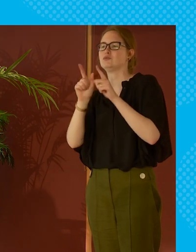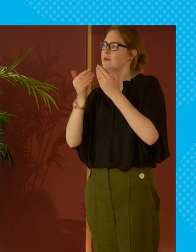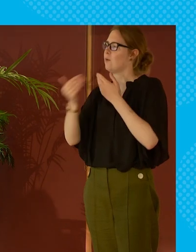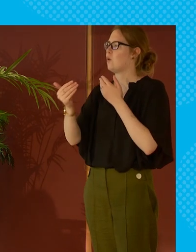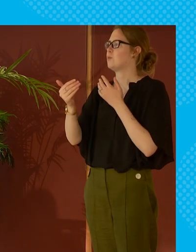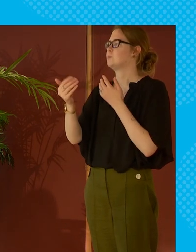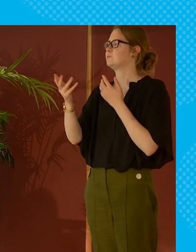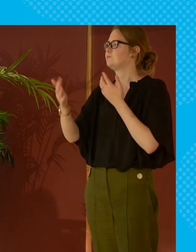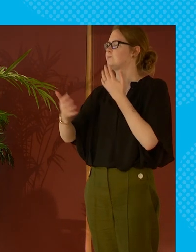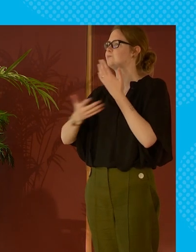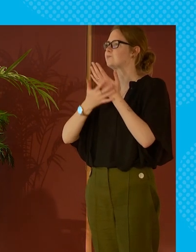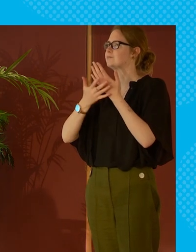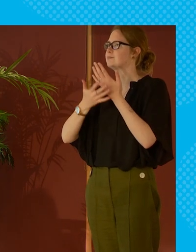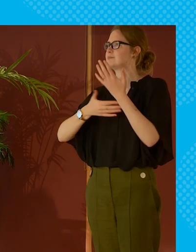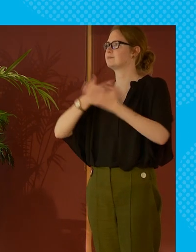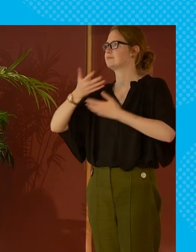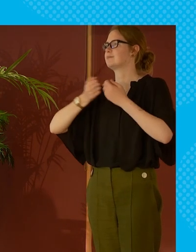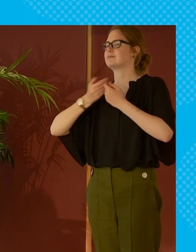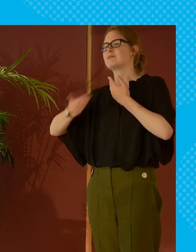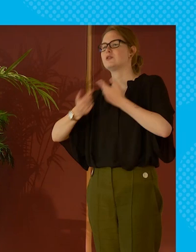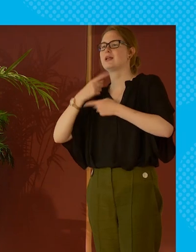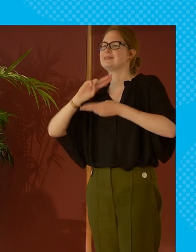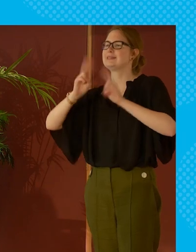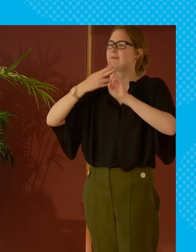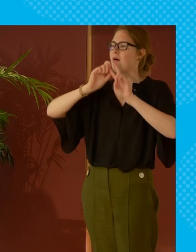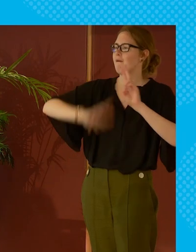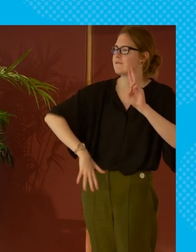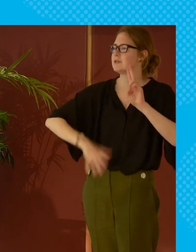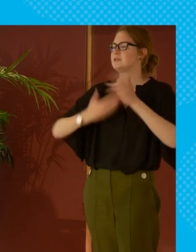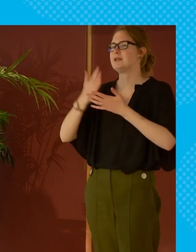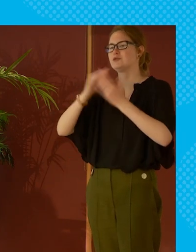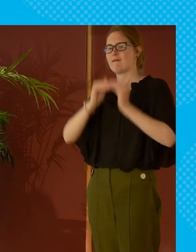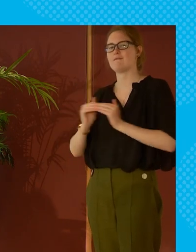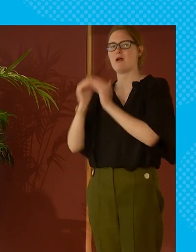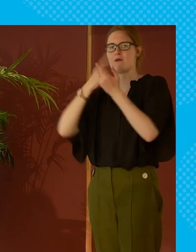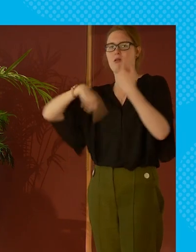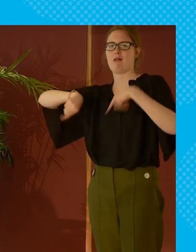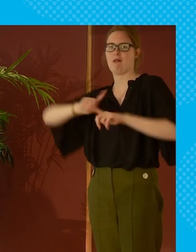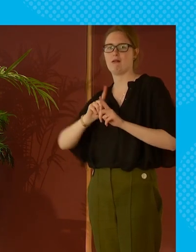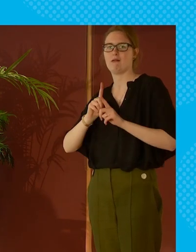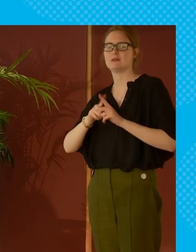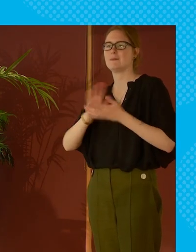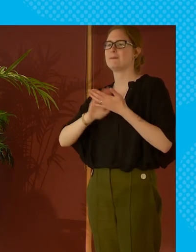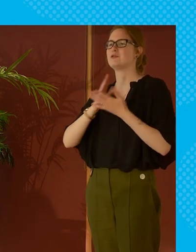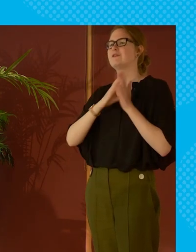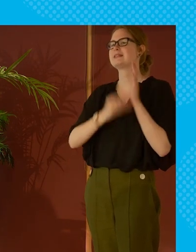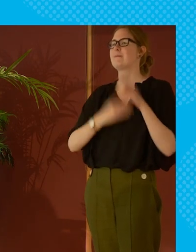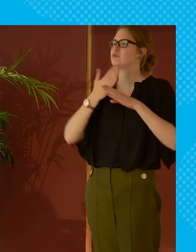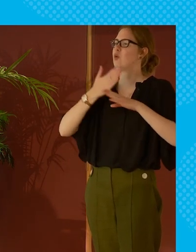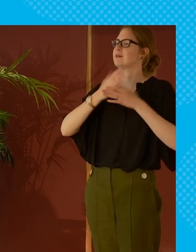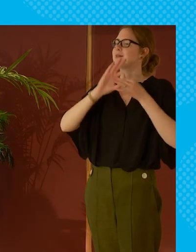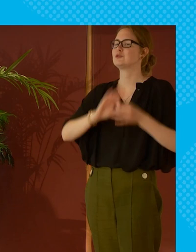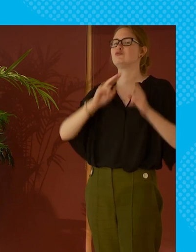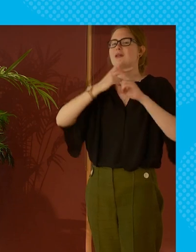uh and a much uh a way of losing some of the stigma and so that uh jobs